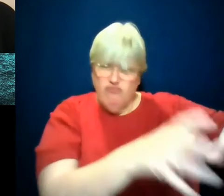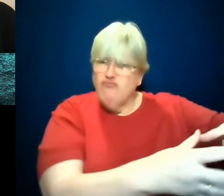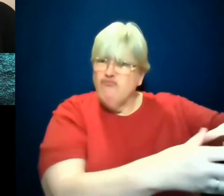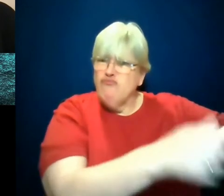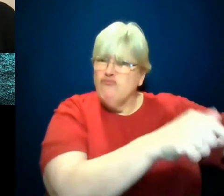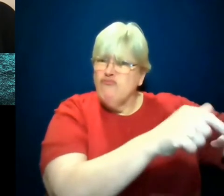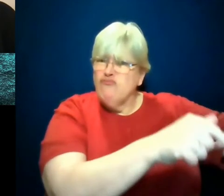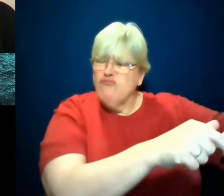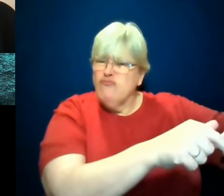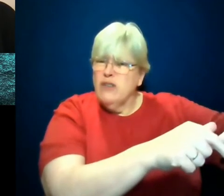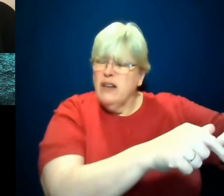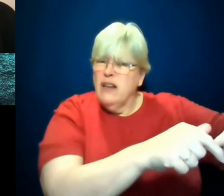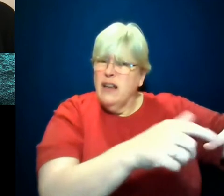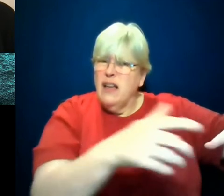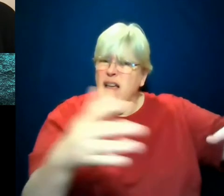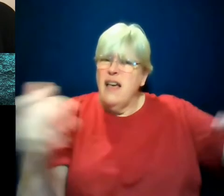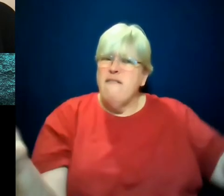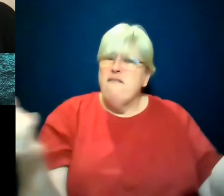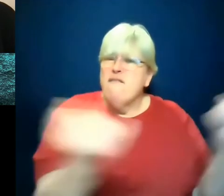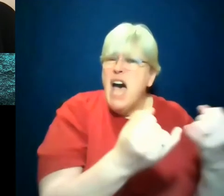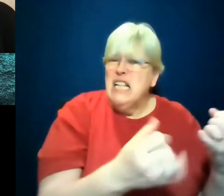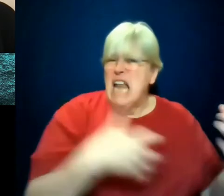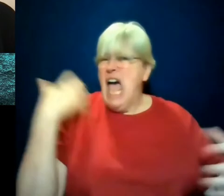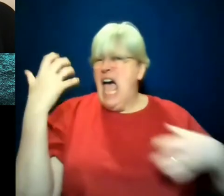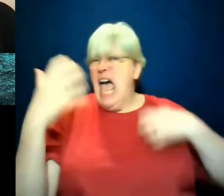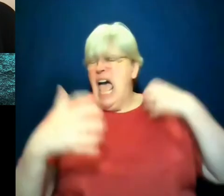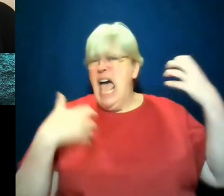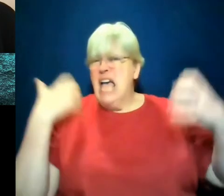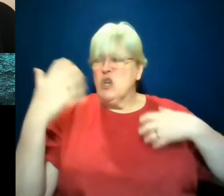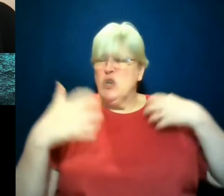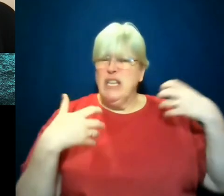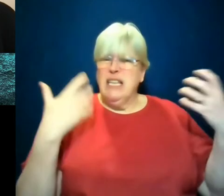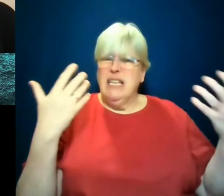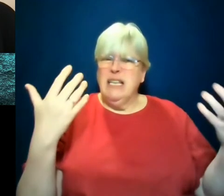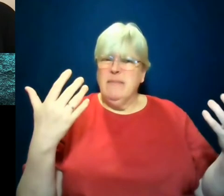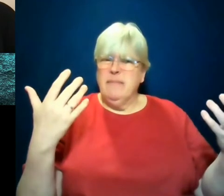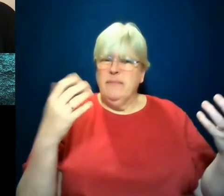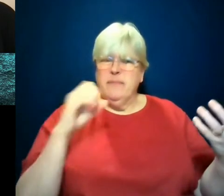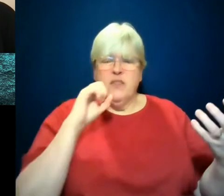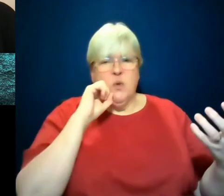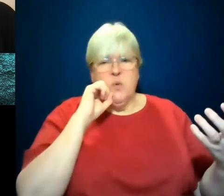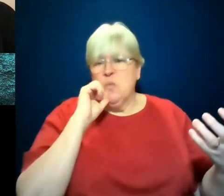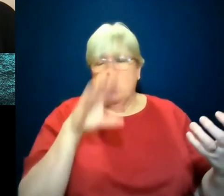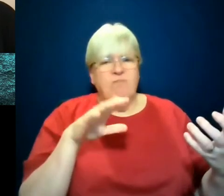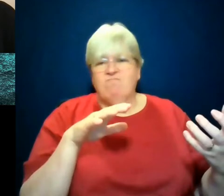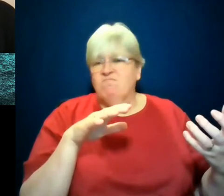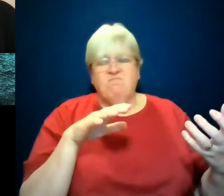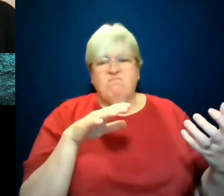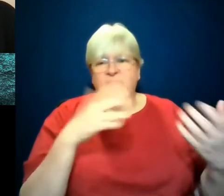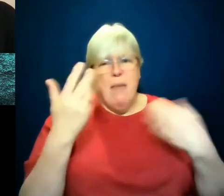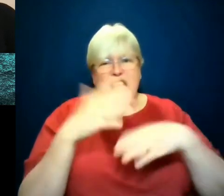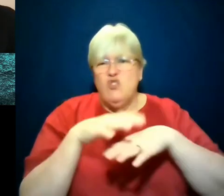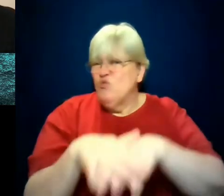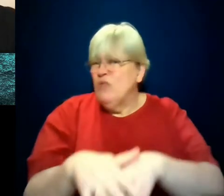violent and they were angry, but there was no way that they were going to invade this mainstream of political